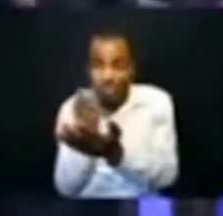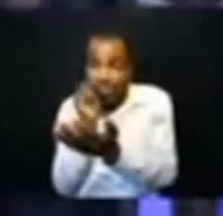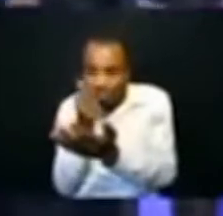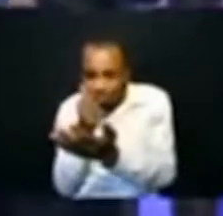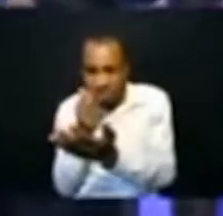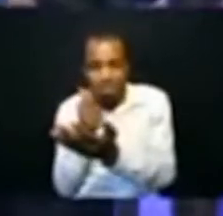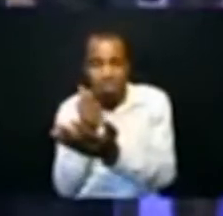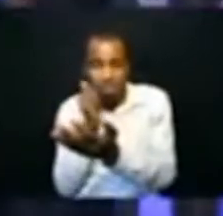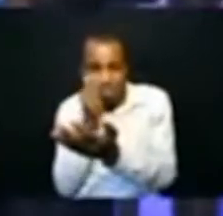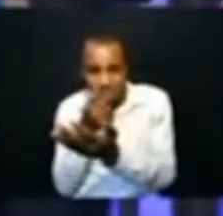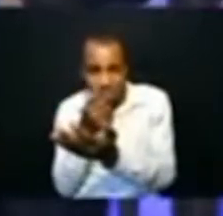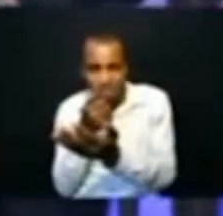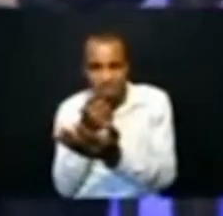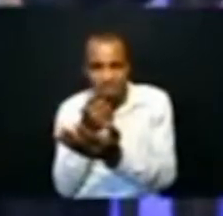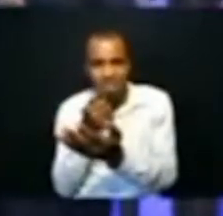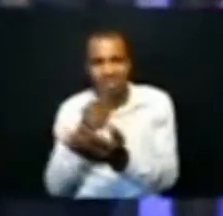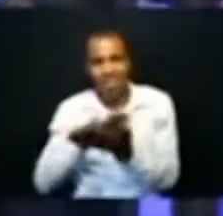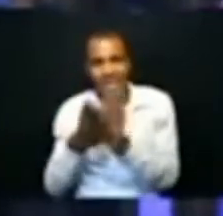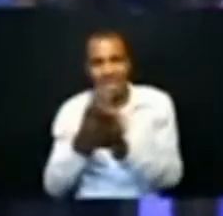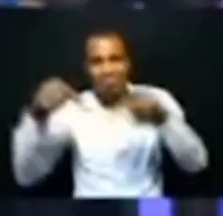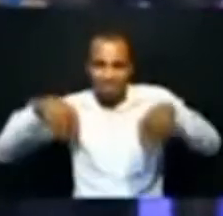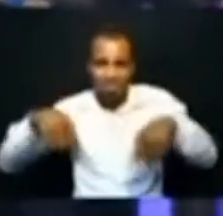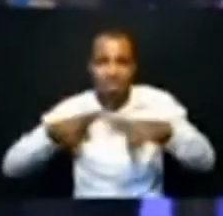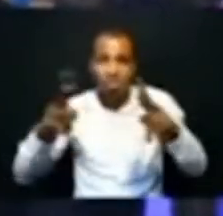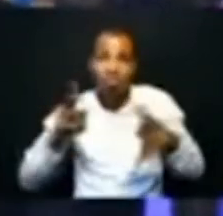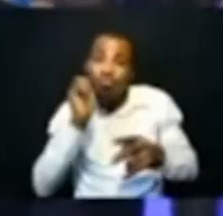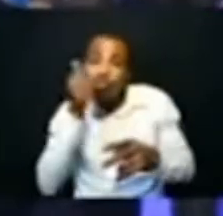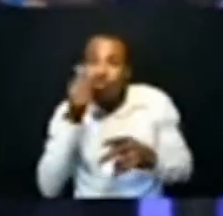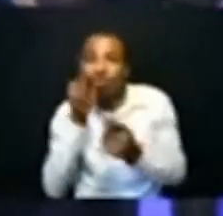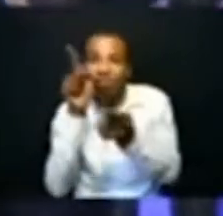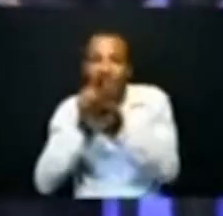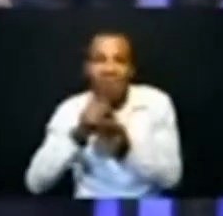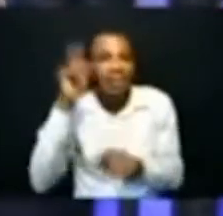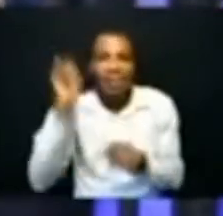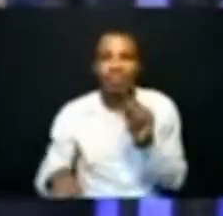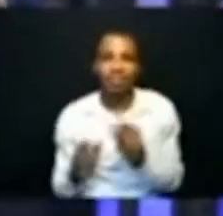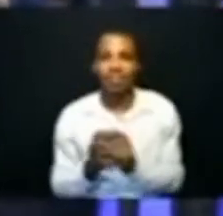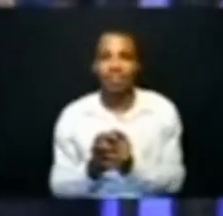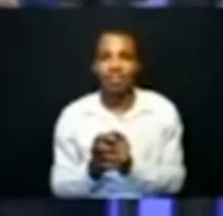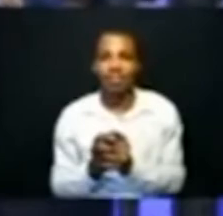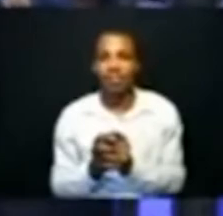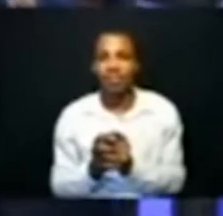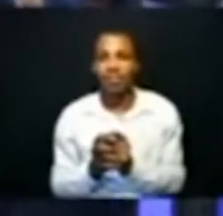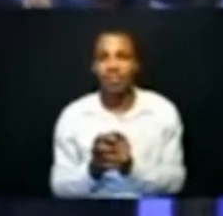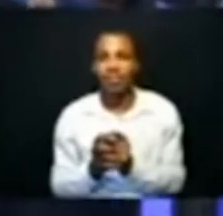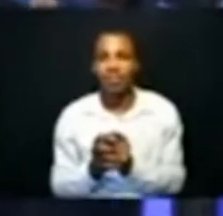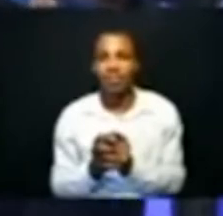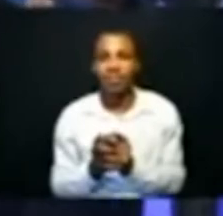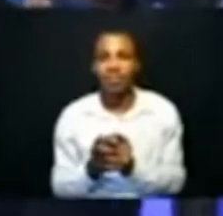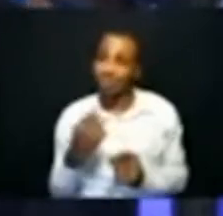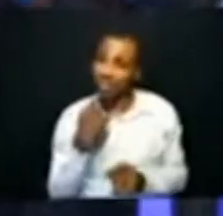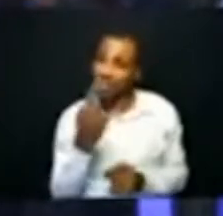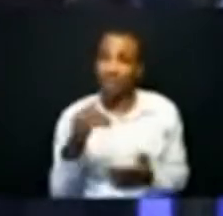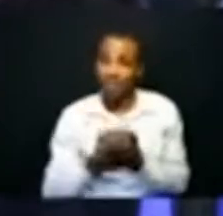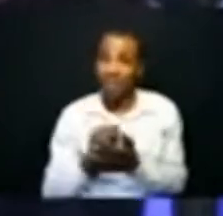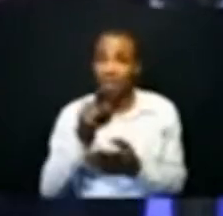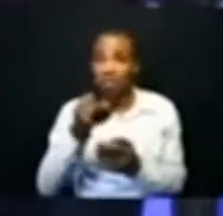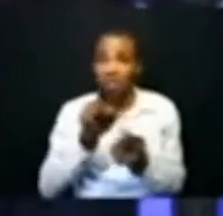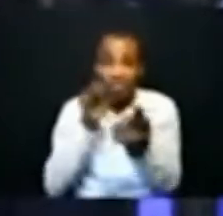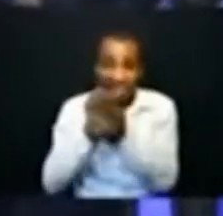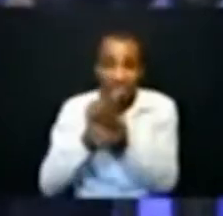you die you never meet tomorrow i want to bet you